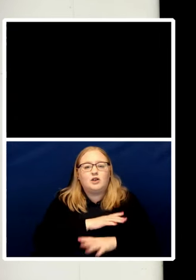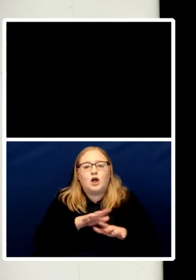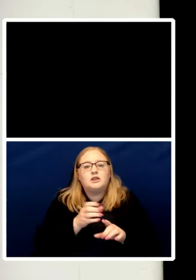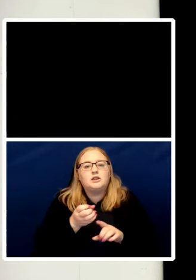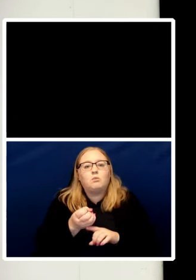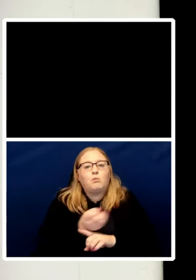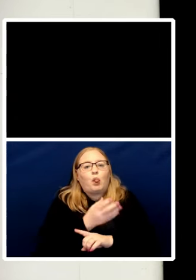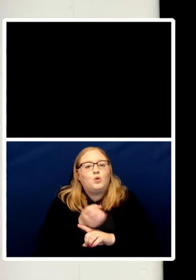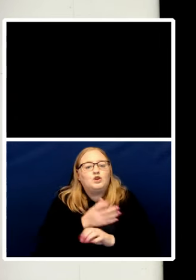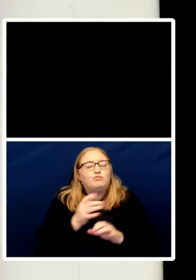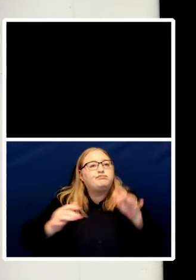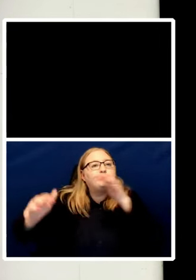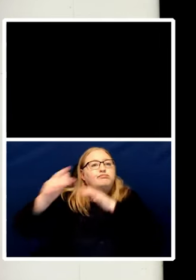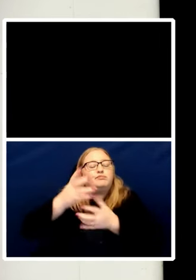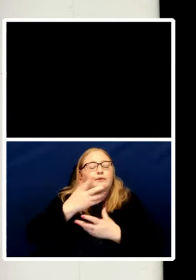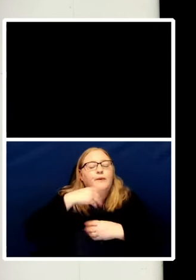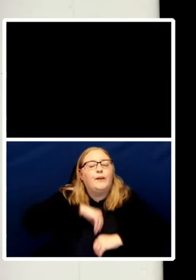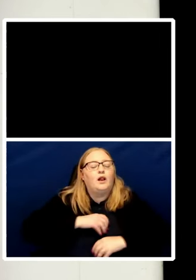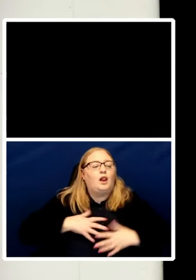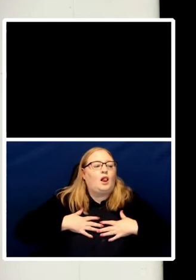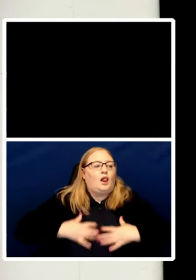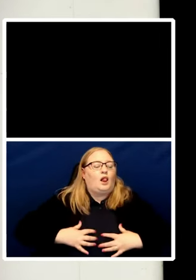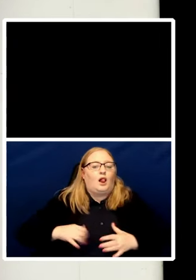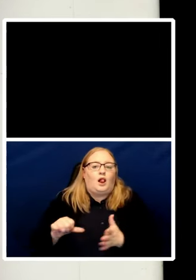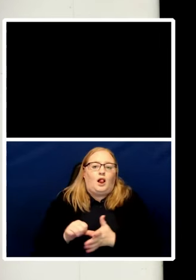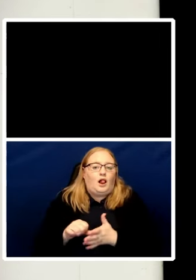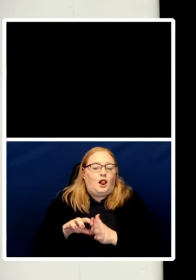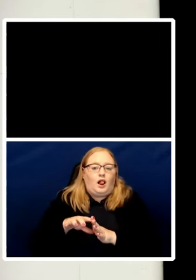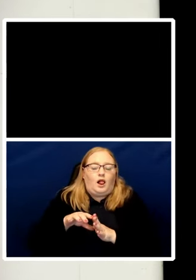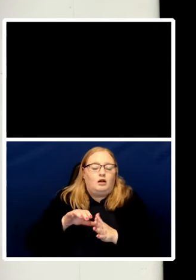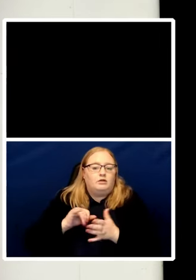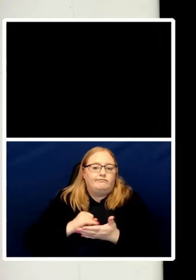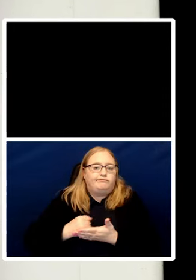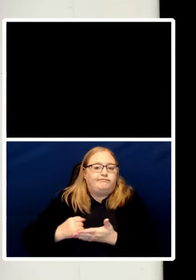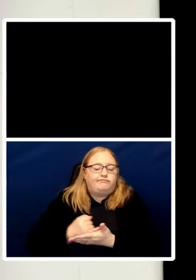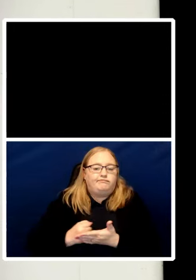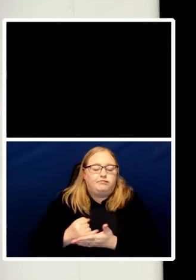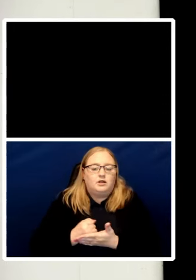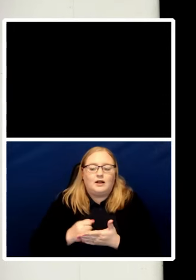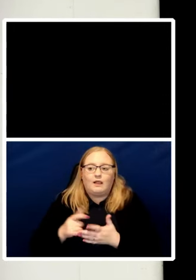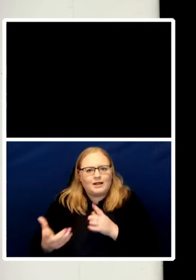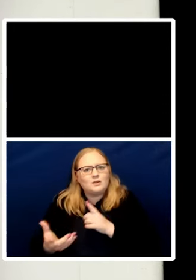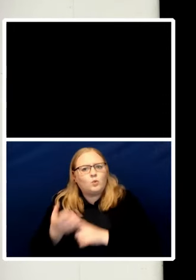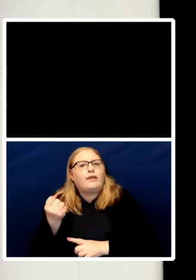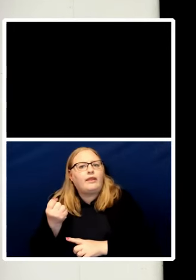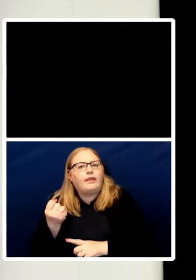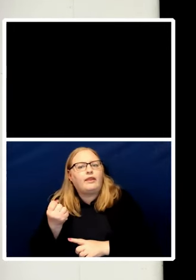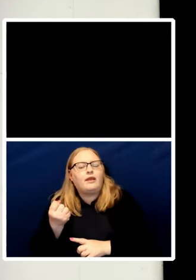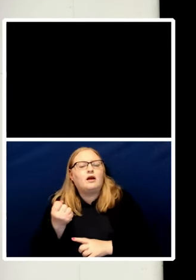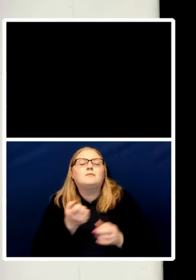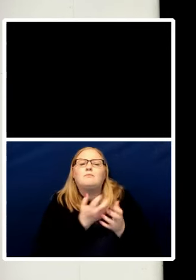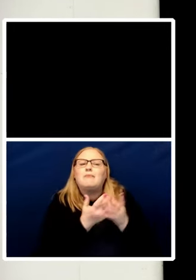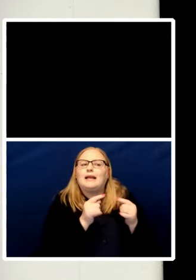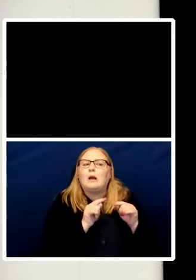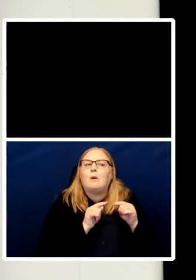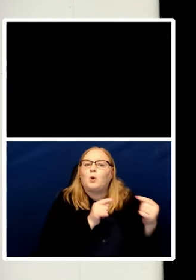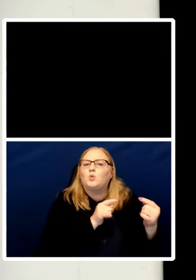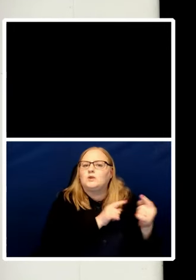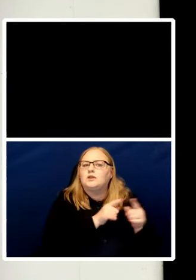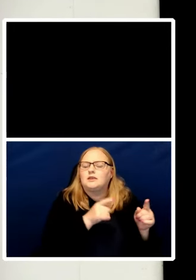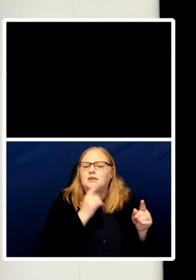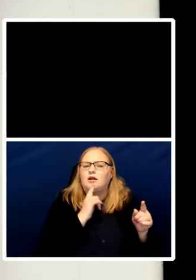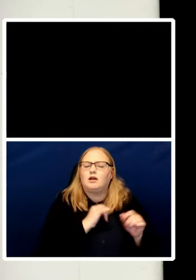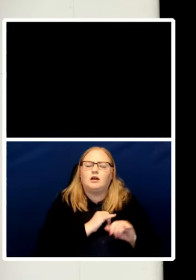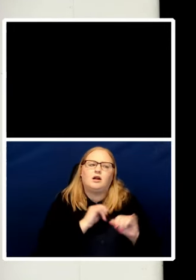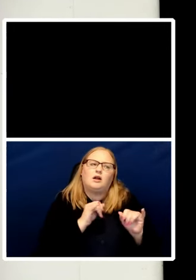political opponents seem to regard it as the most appalling thing that they're alive they don't say that they talk about their absurd